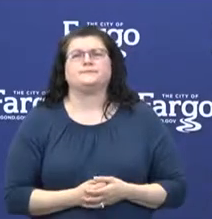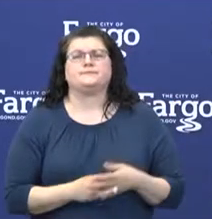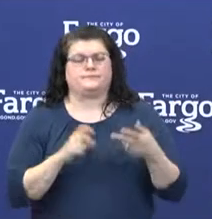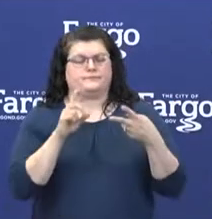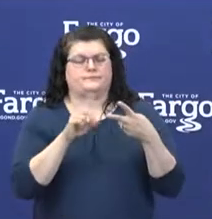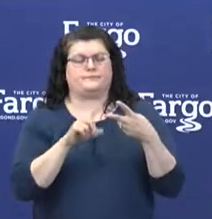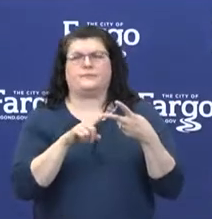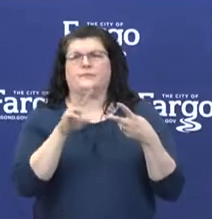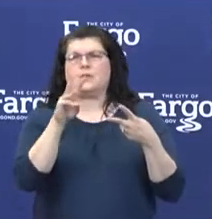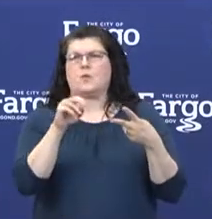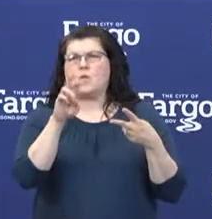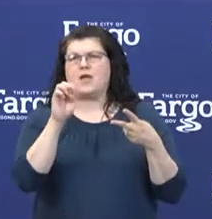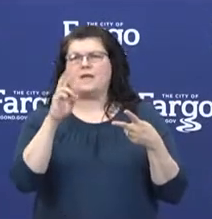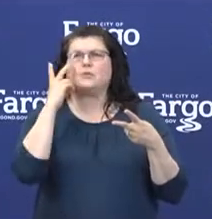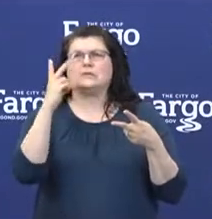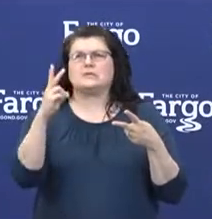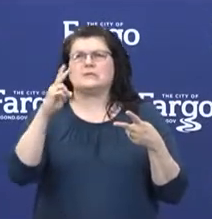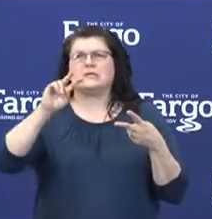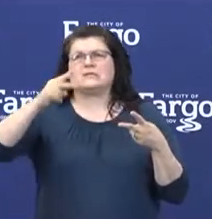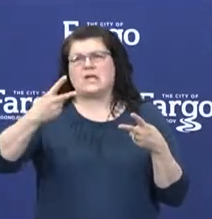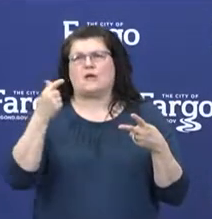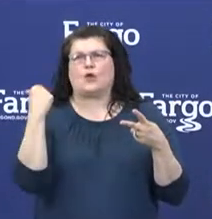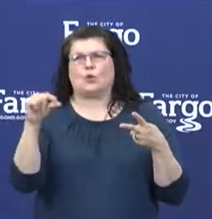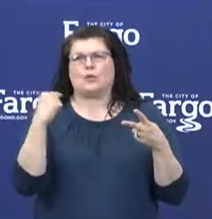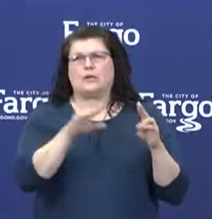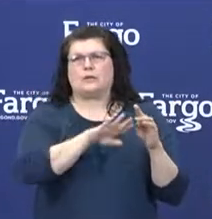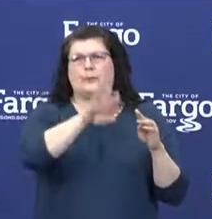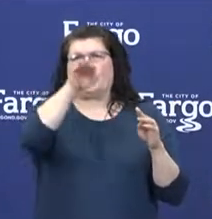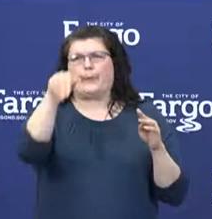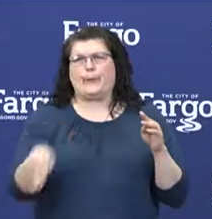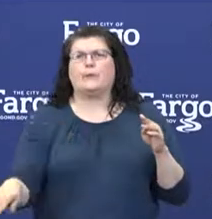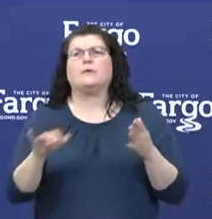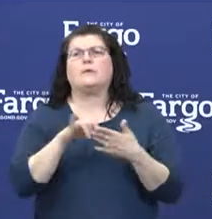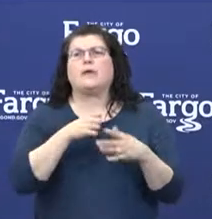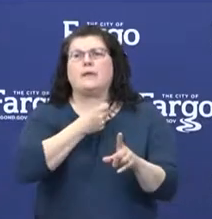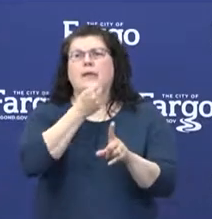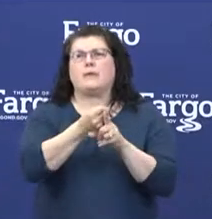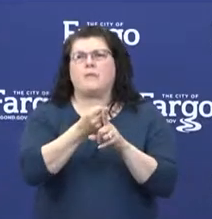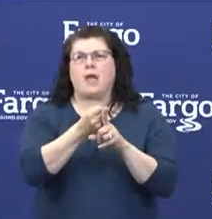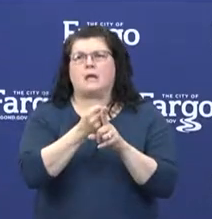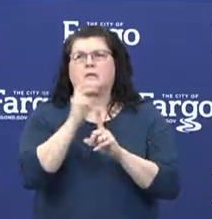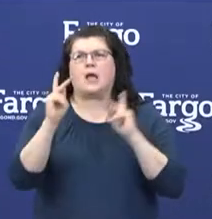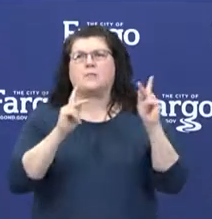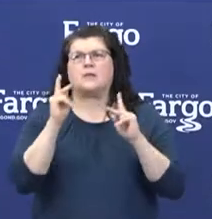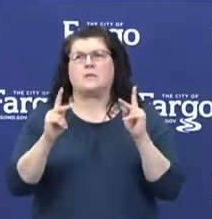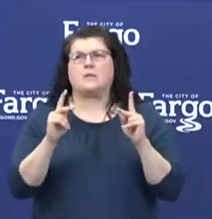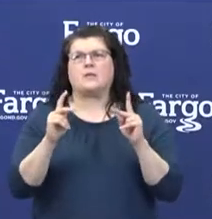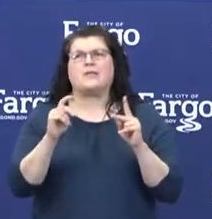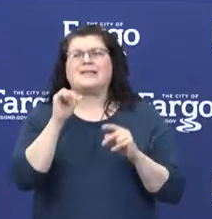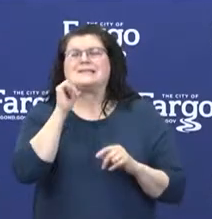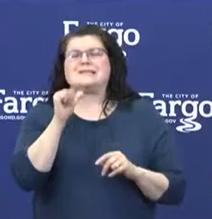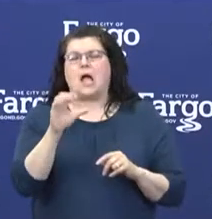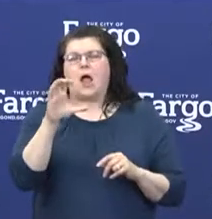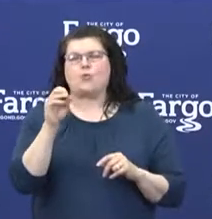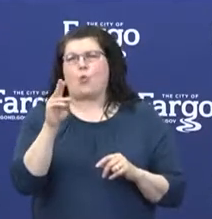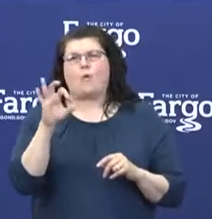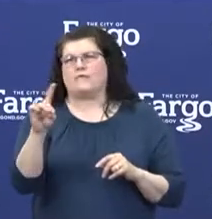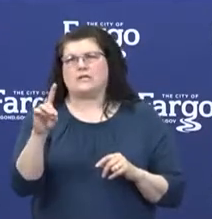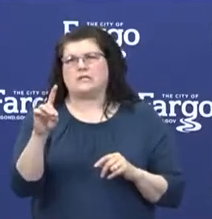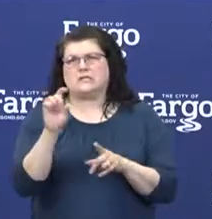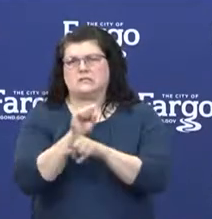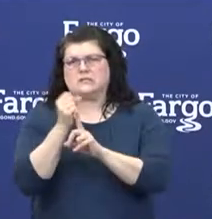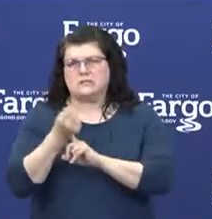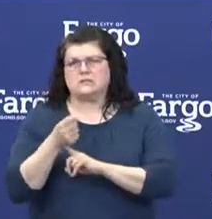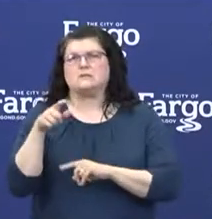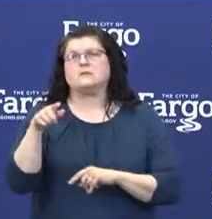wave that's depicted on this slide talks about the impact of resource restriction on those urgent or non-COVID conditions. And this we've